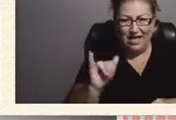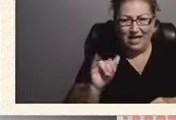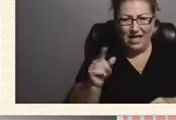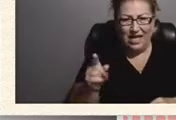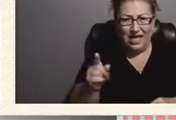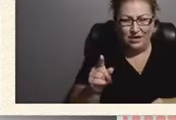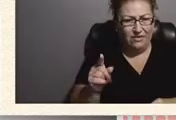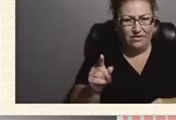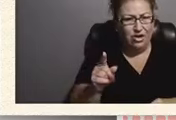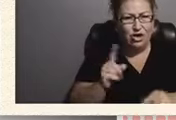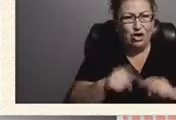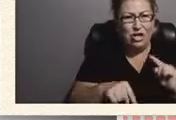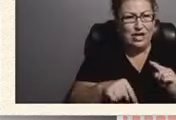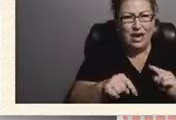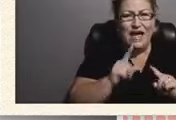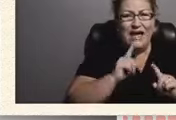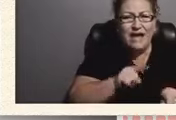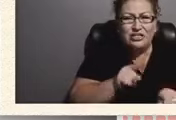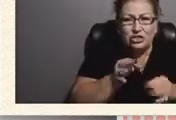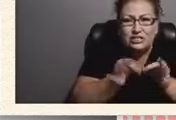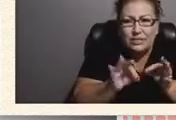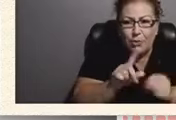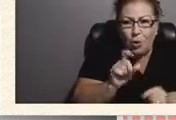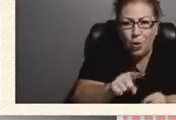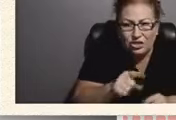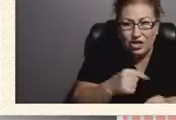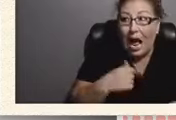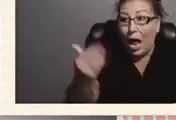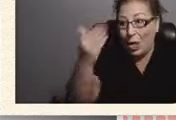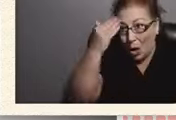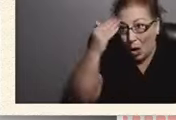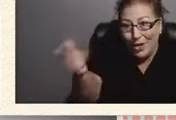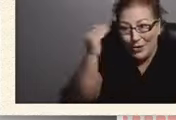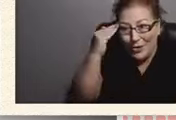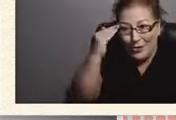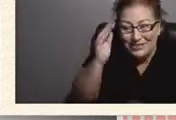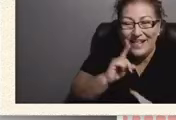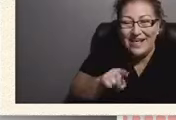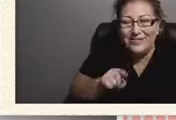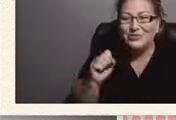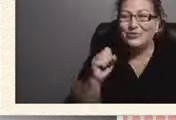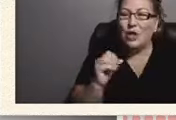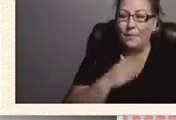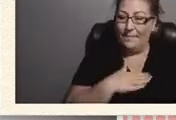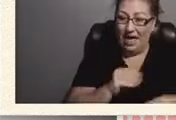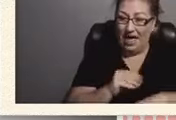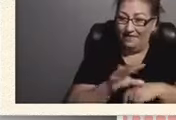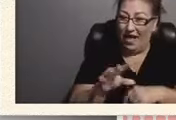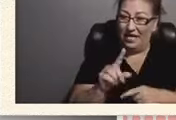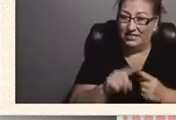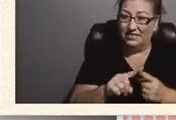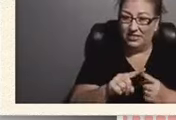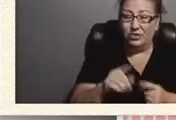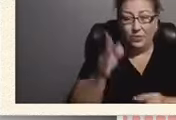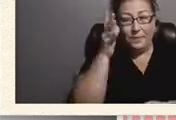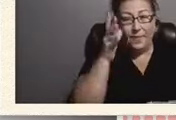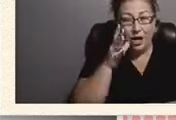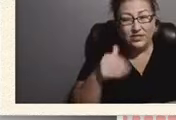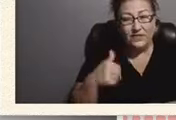couldn't answer simple question, which I knew. So my advice to parents of young kids is